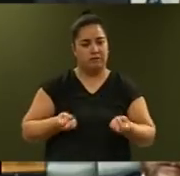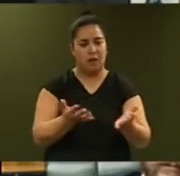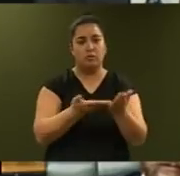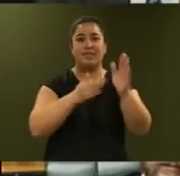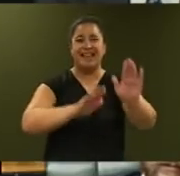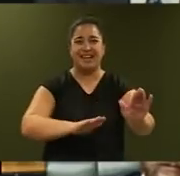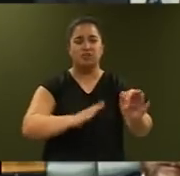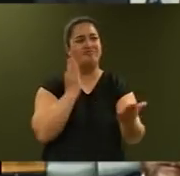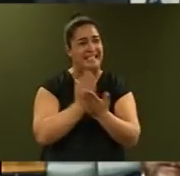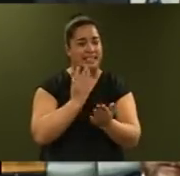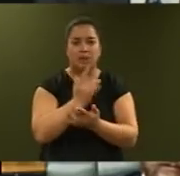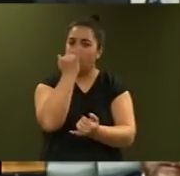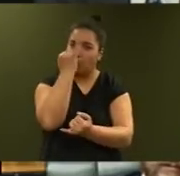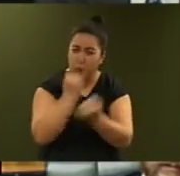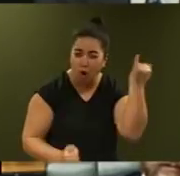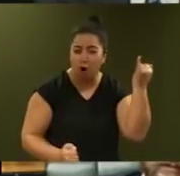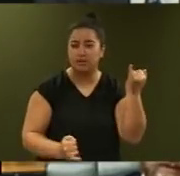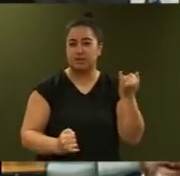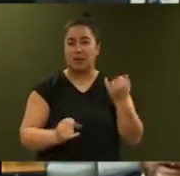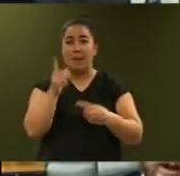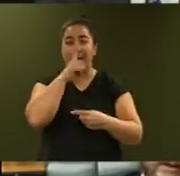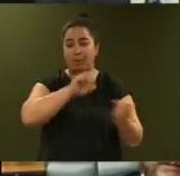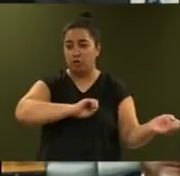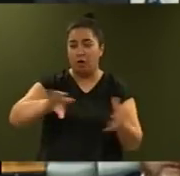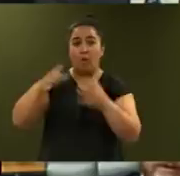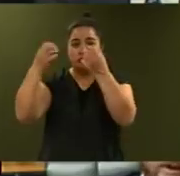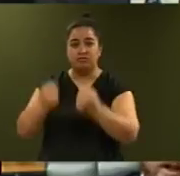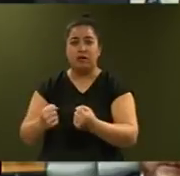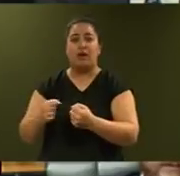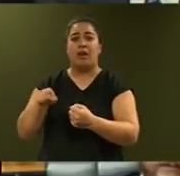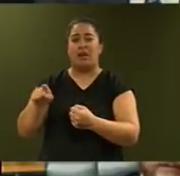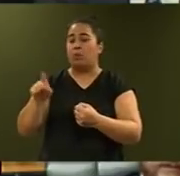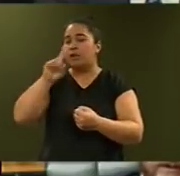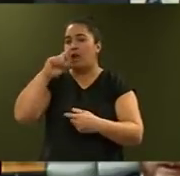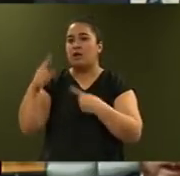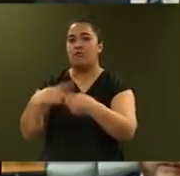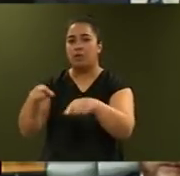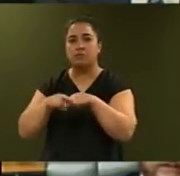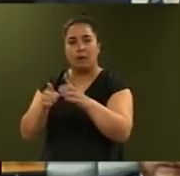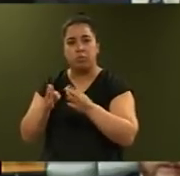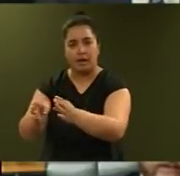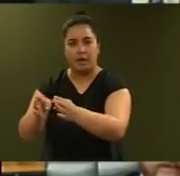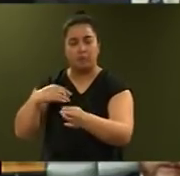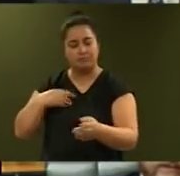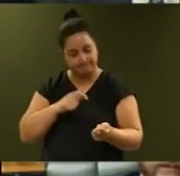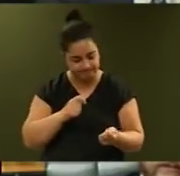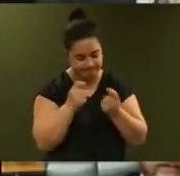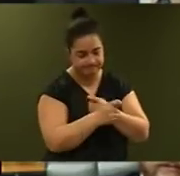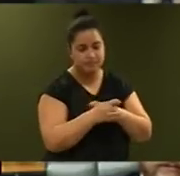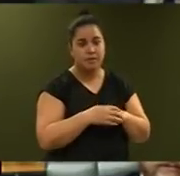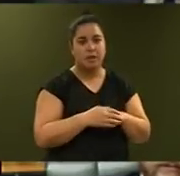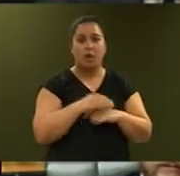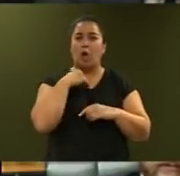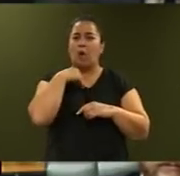the worst incarceration rates in the world cannot go on. Our goal is to stop the